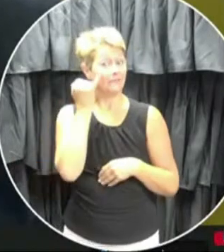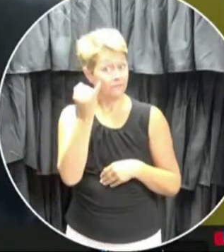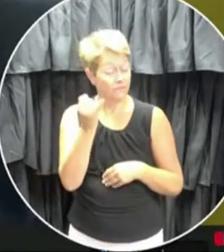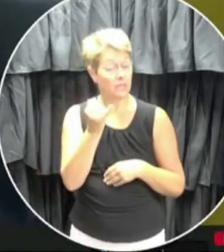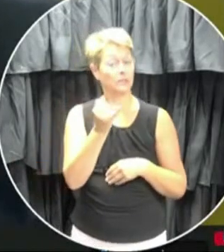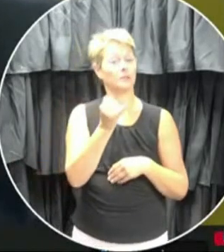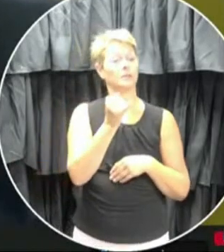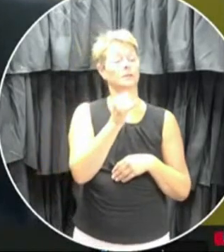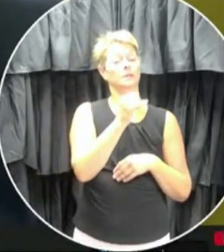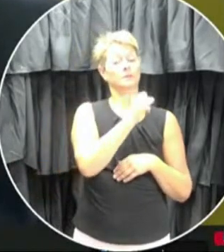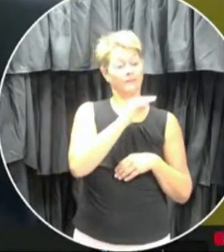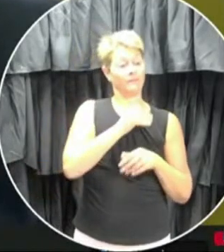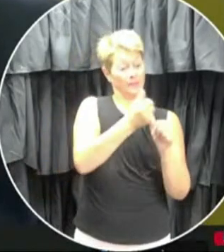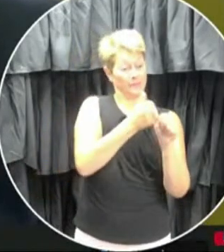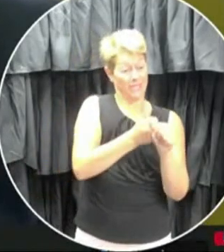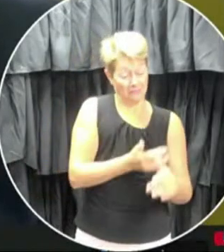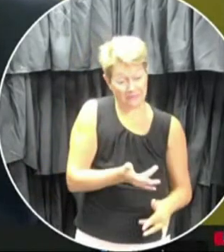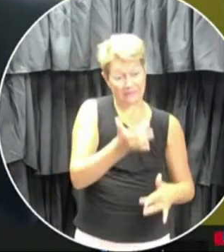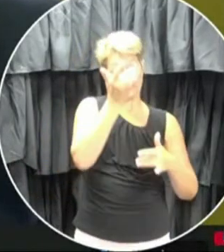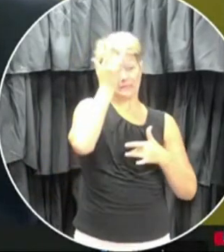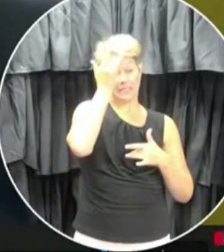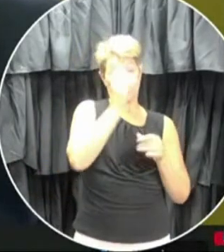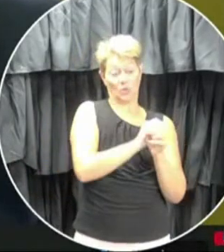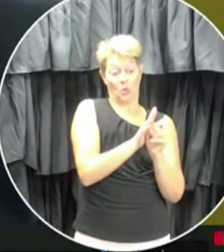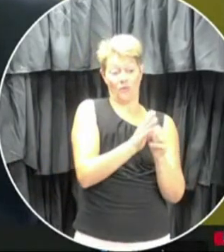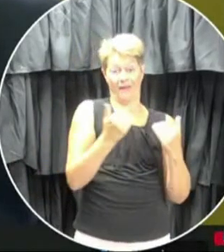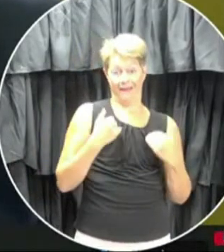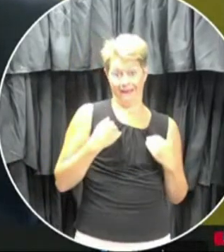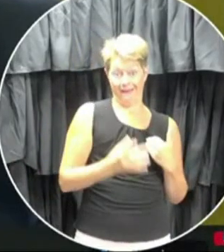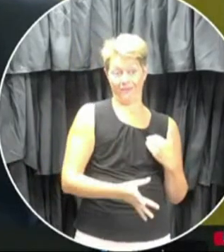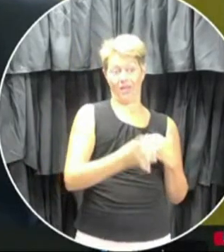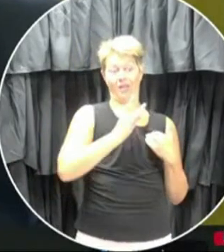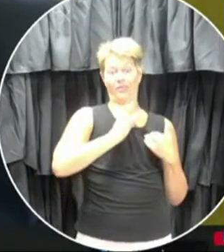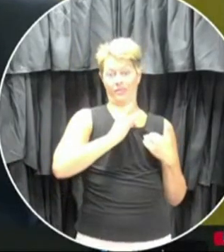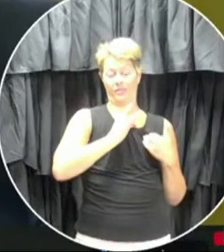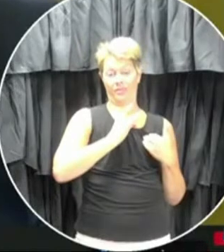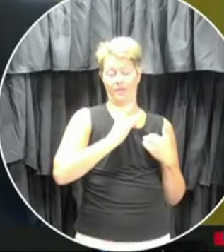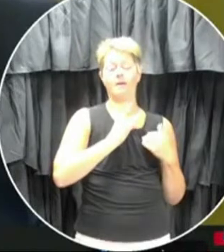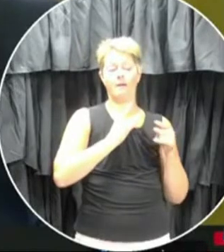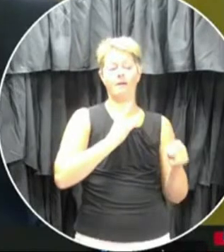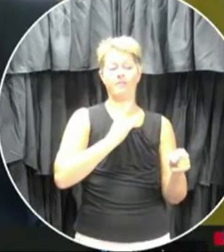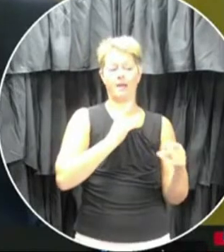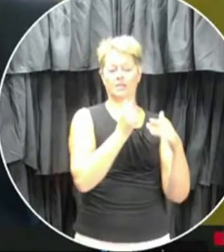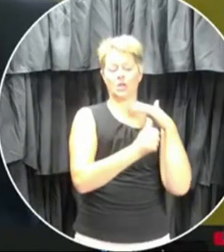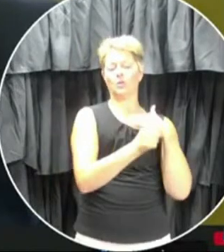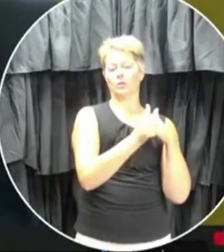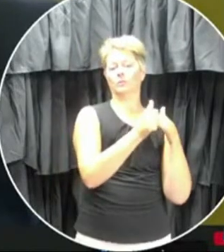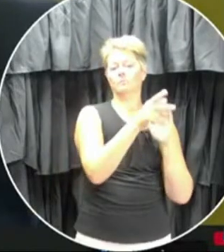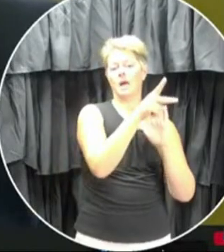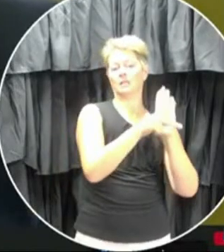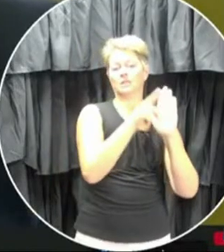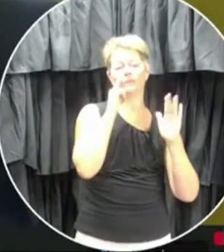is sick with COVID, then, then that is, uh, under the current policy, uh, sick leave.